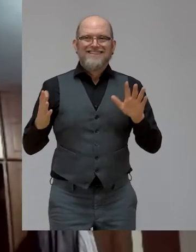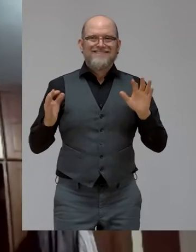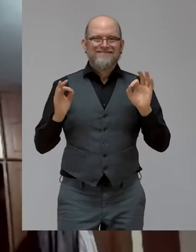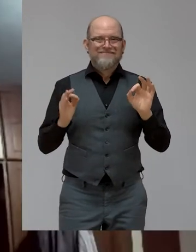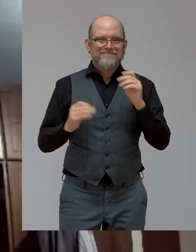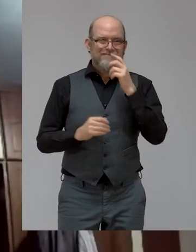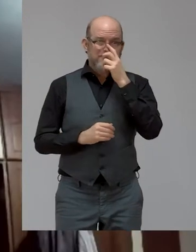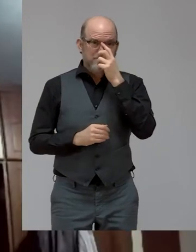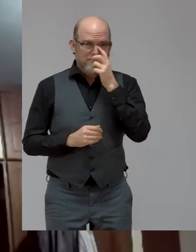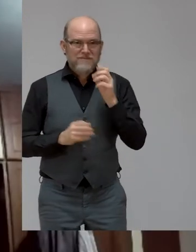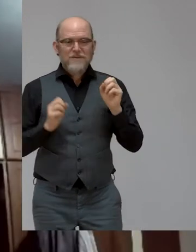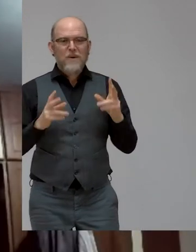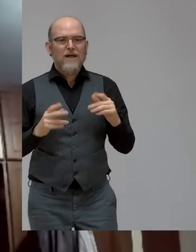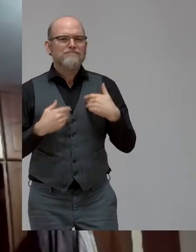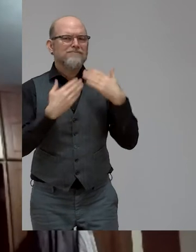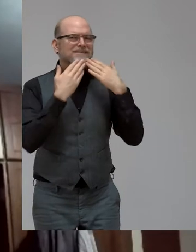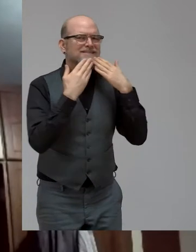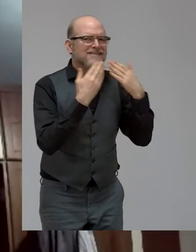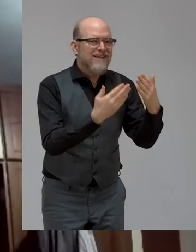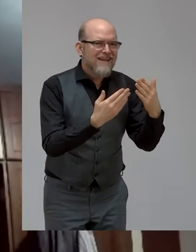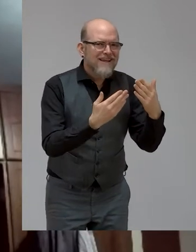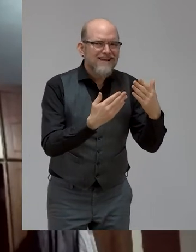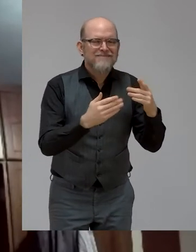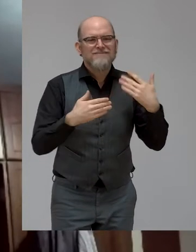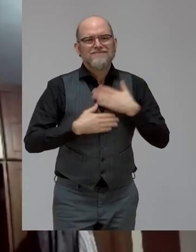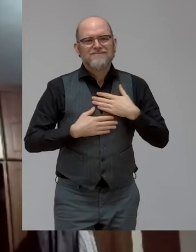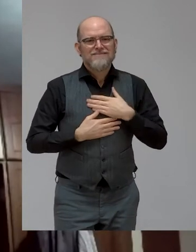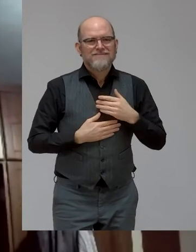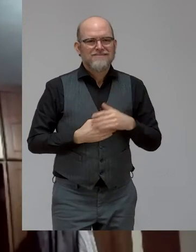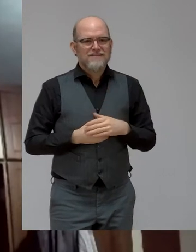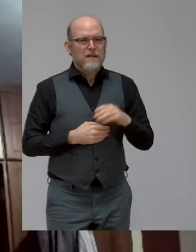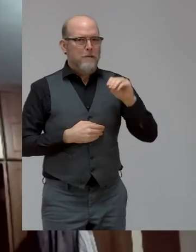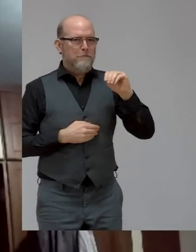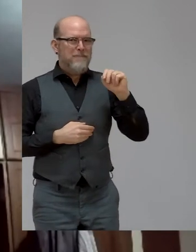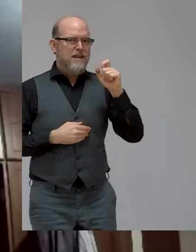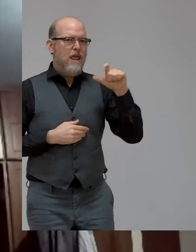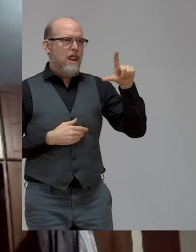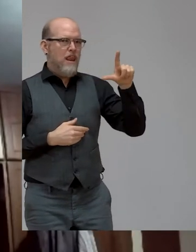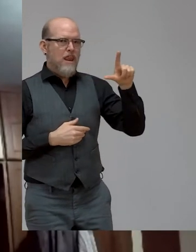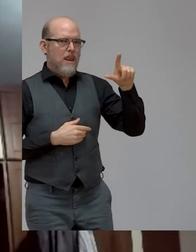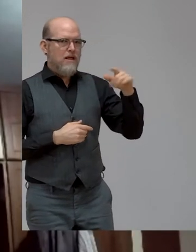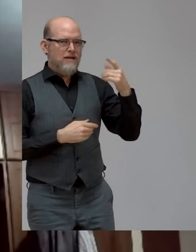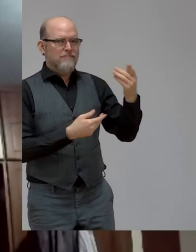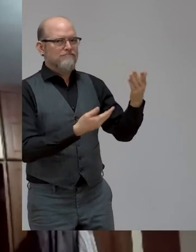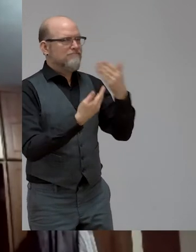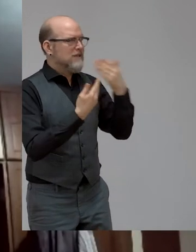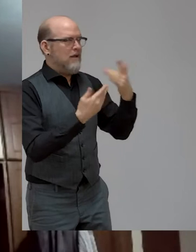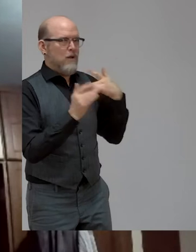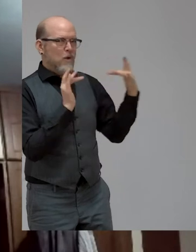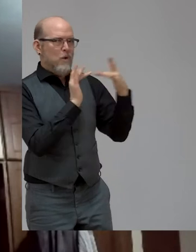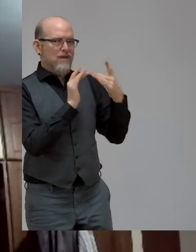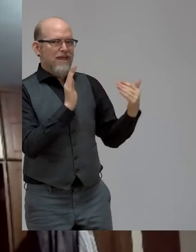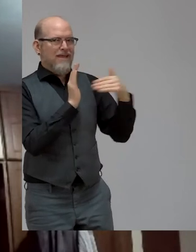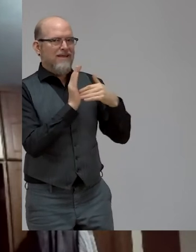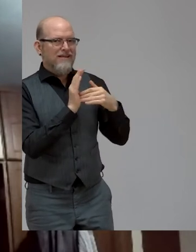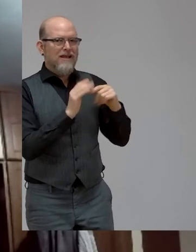Okay, thank you so much, Michael. And likewise, it's fantastic to be in touch again for the eighth year